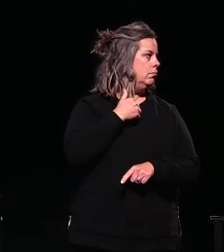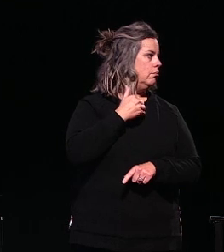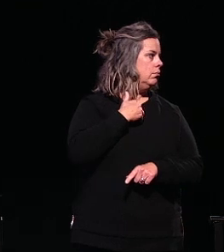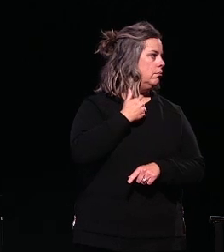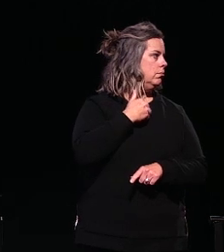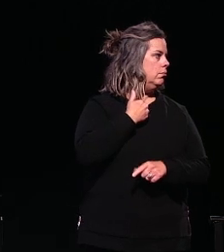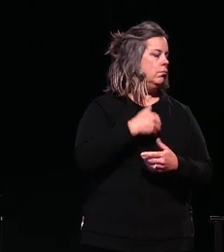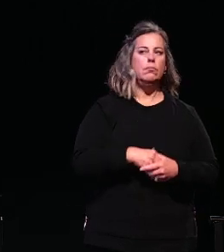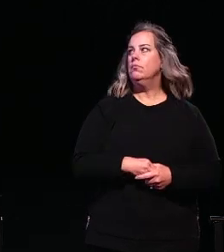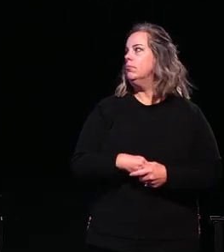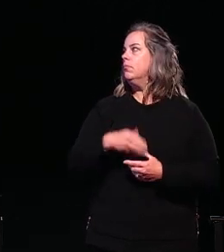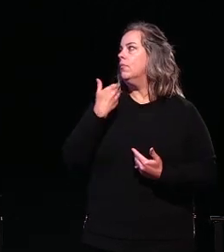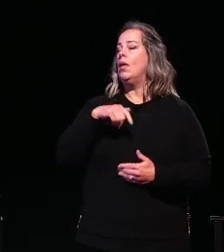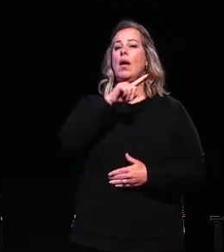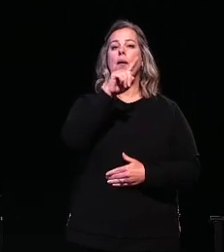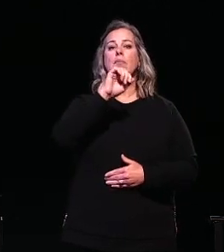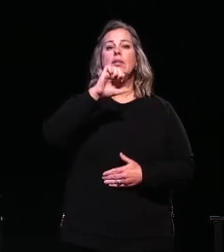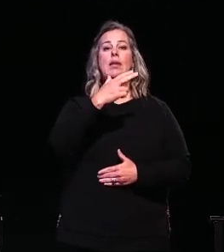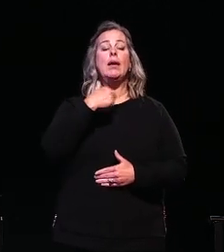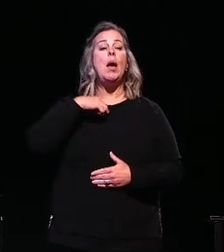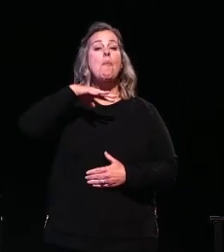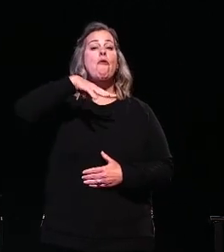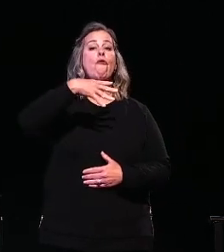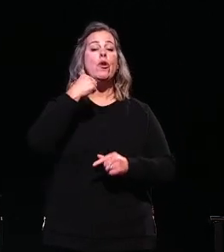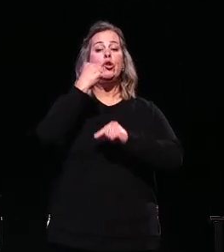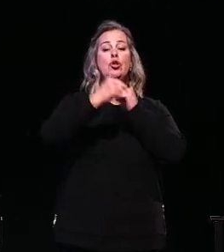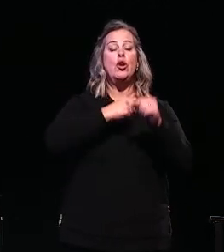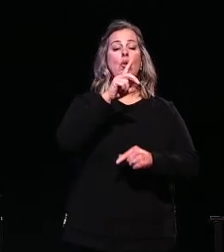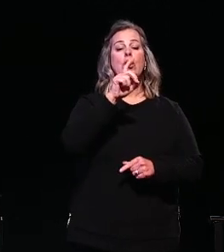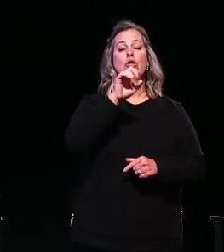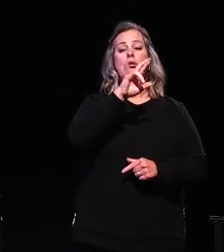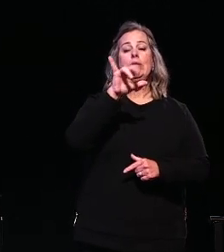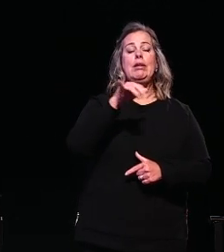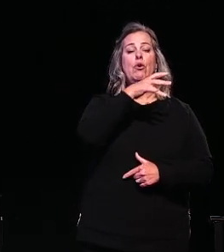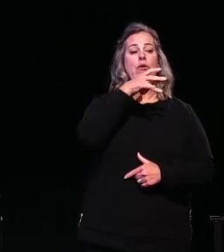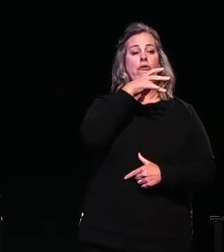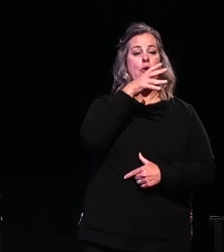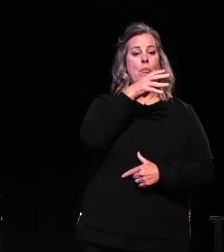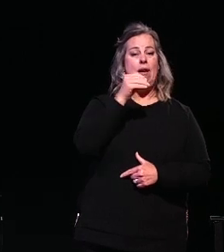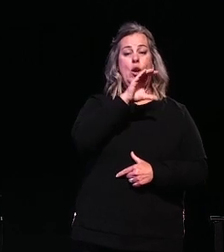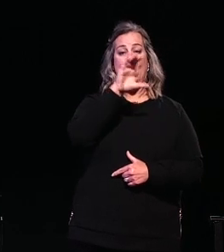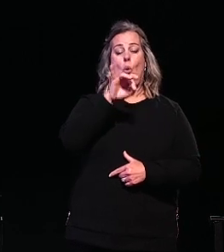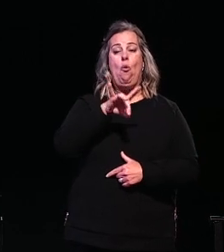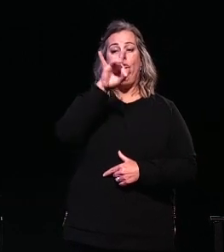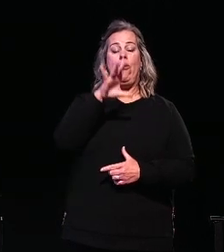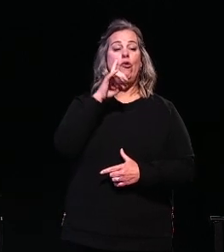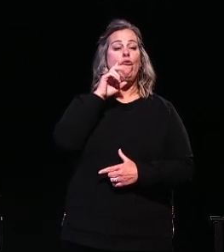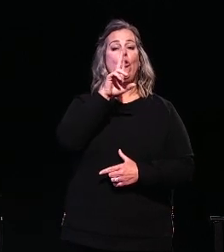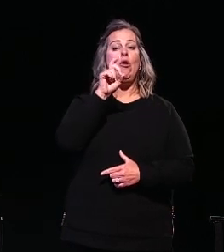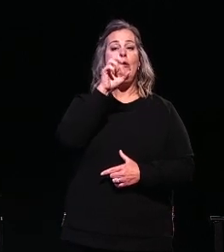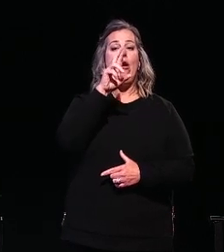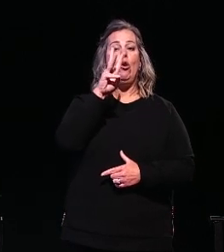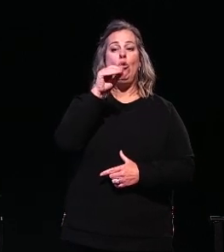Good afternoon. My name is Zach Neal. I'm a fourth-generation dairy farmer and co-founder of Utter Ways. My family owns and operates a dairy